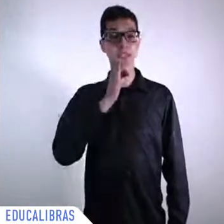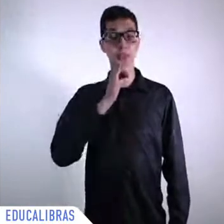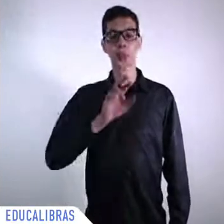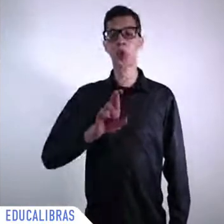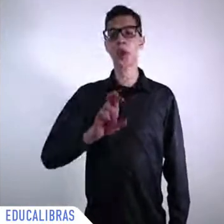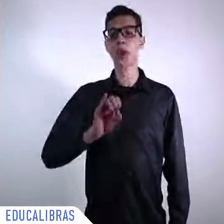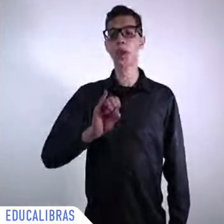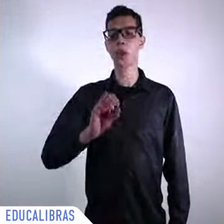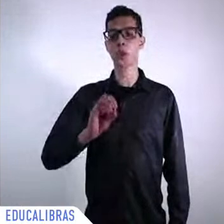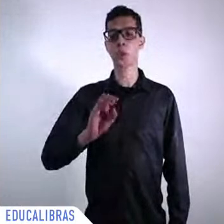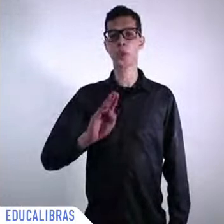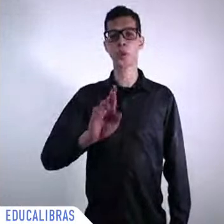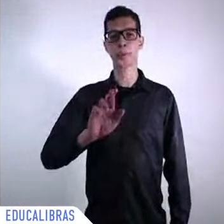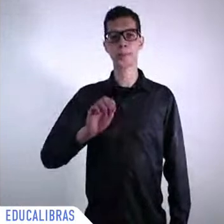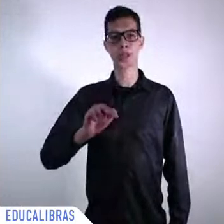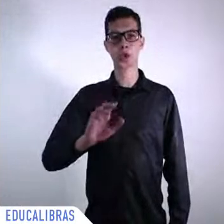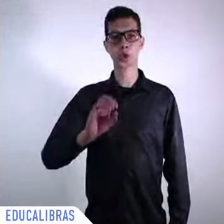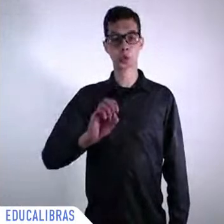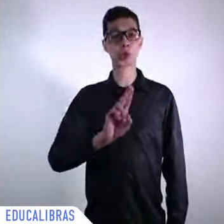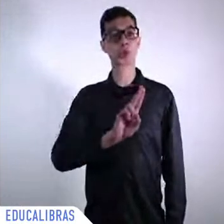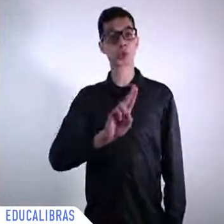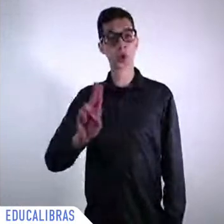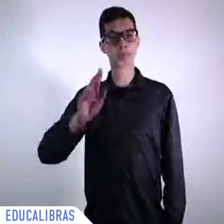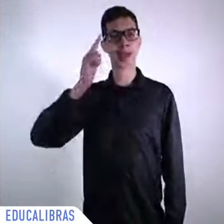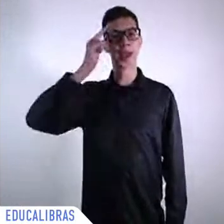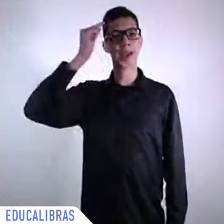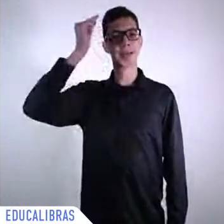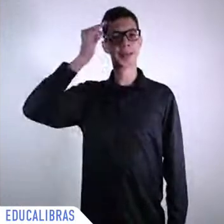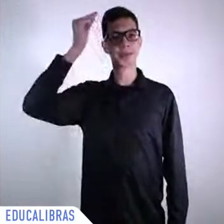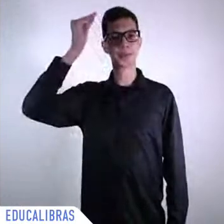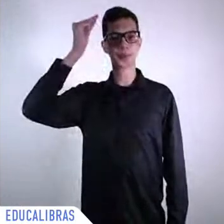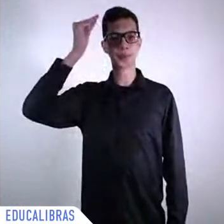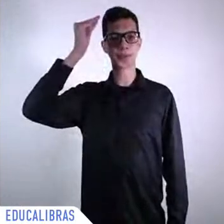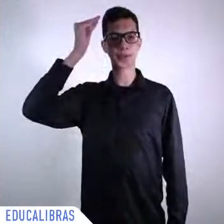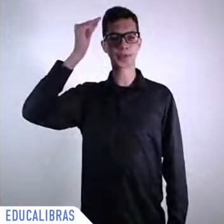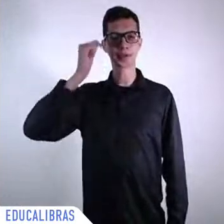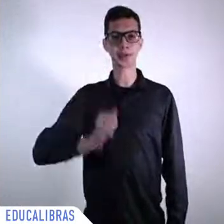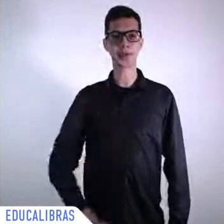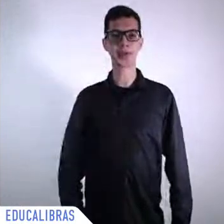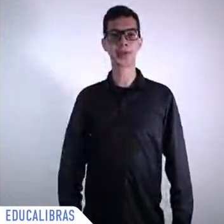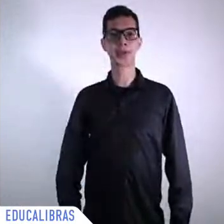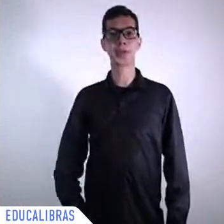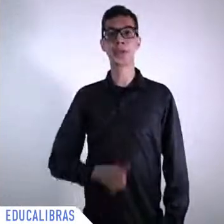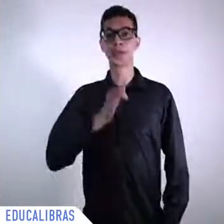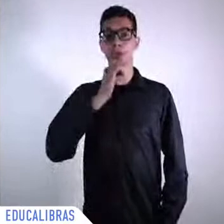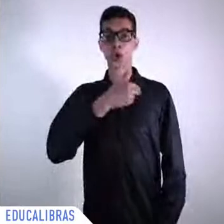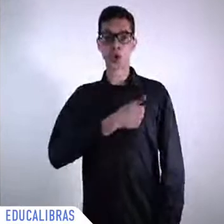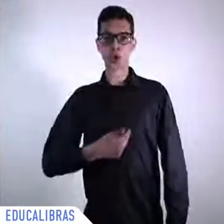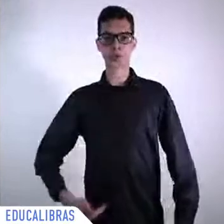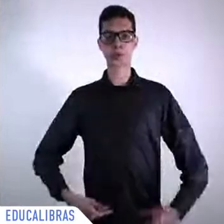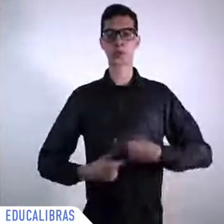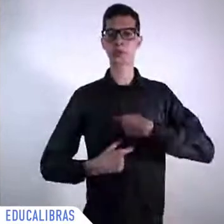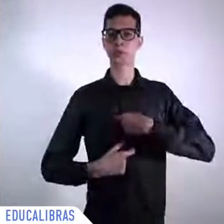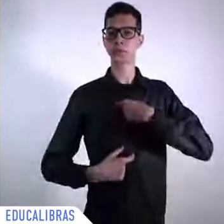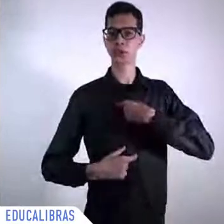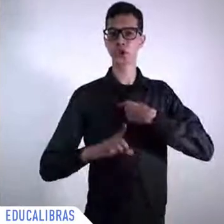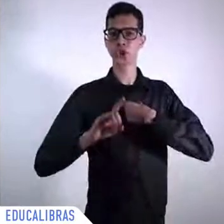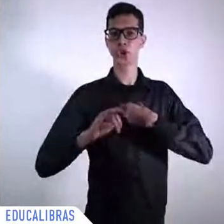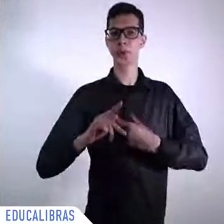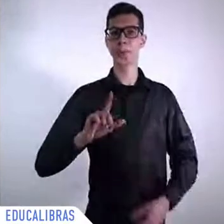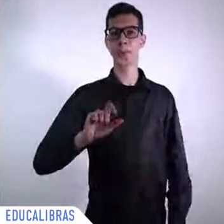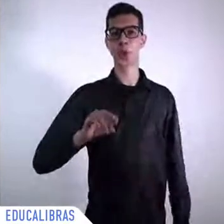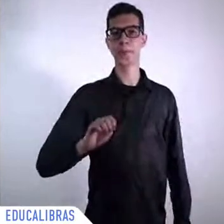from all the I would say marvelous cultural mixture although racism is still a very serious problem in Brazil I don't want to diminish that